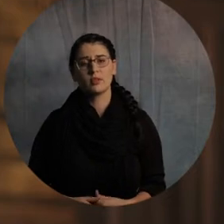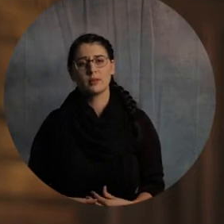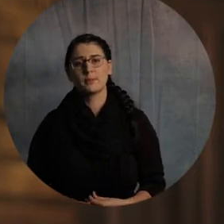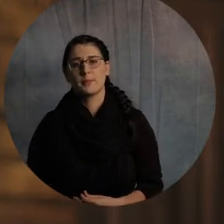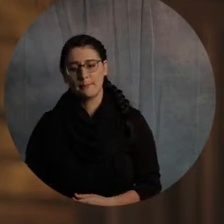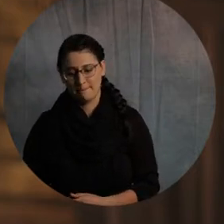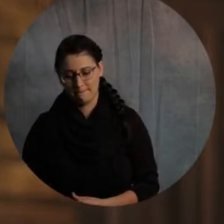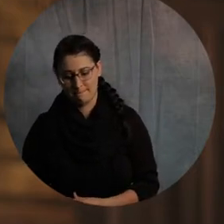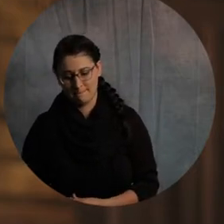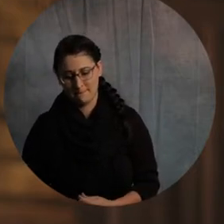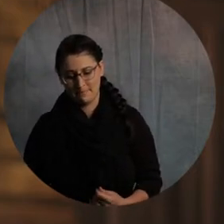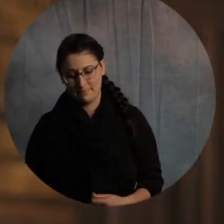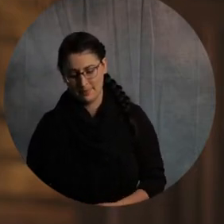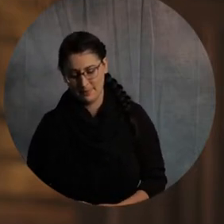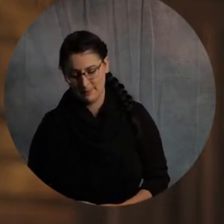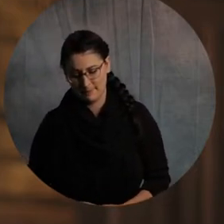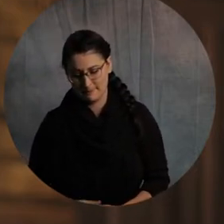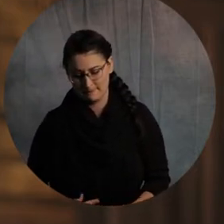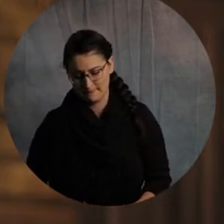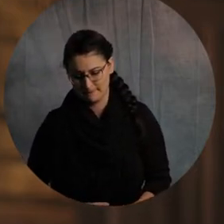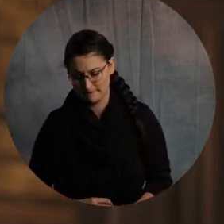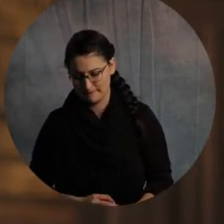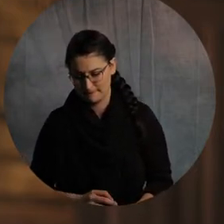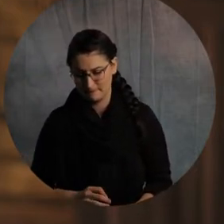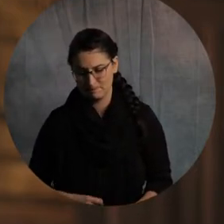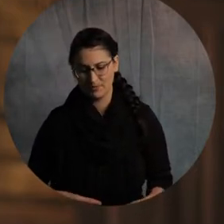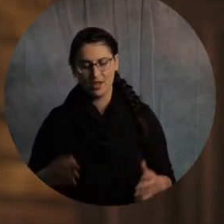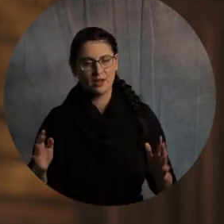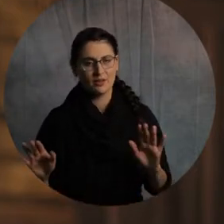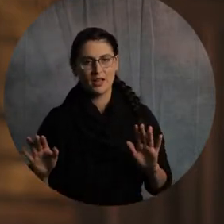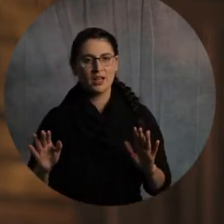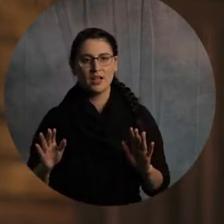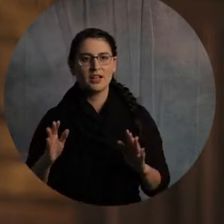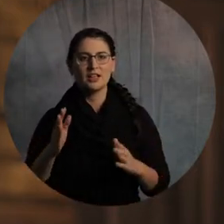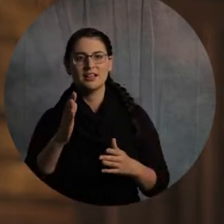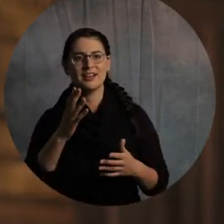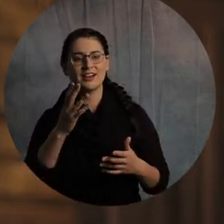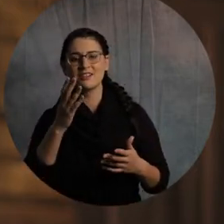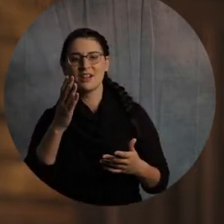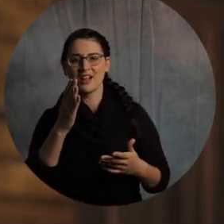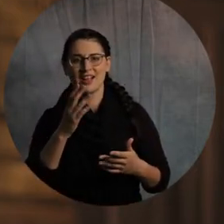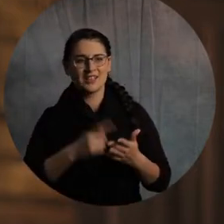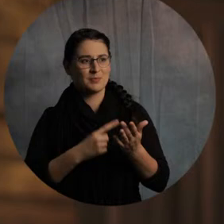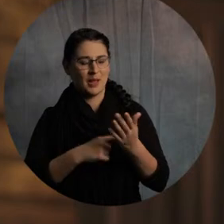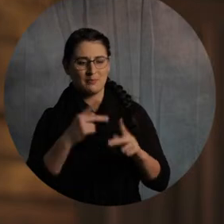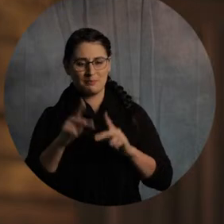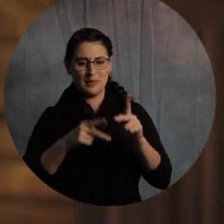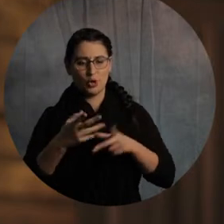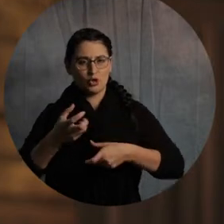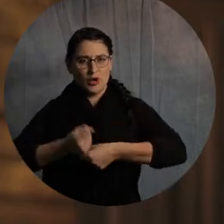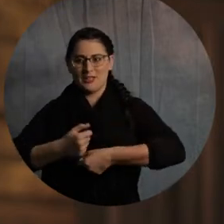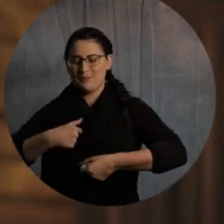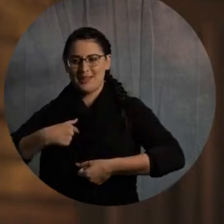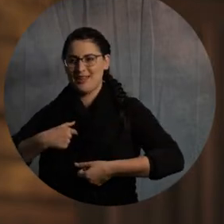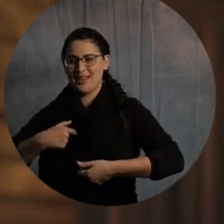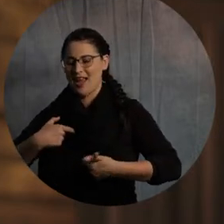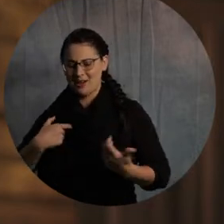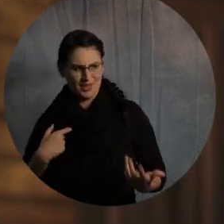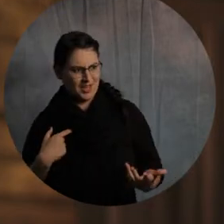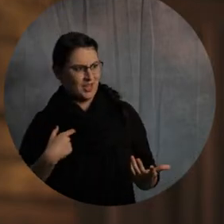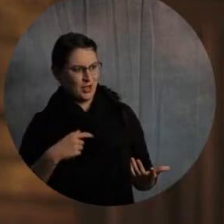crack for thinking that it's smart to trust me with that, right? God just entrusted us with the greatest